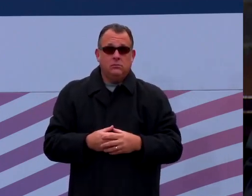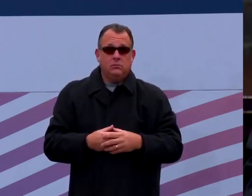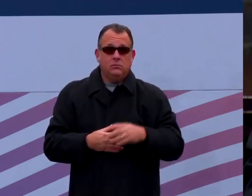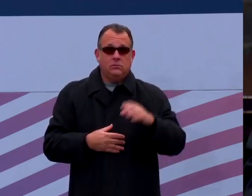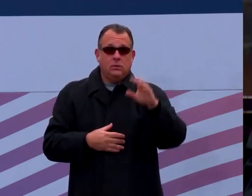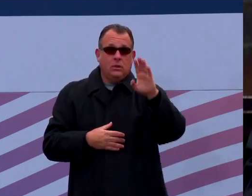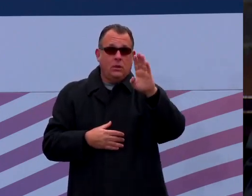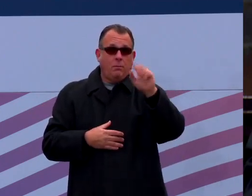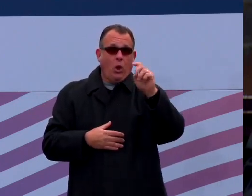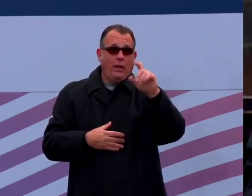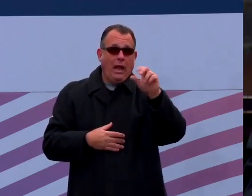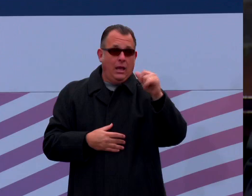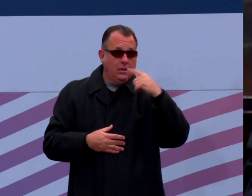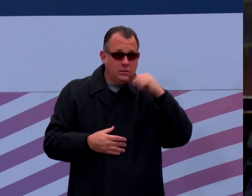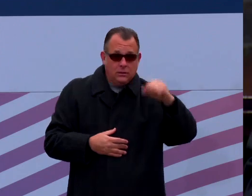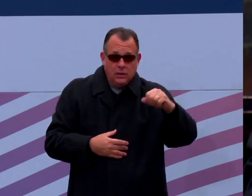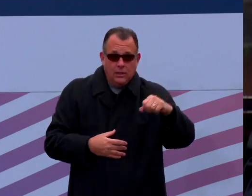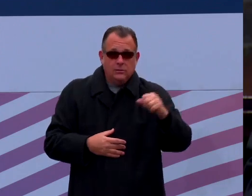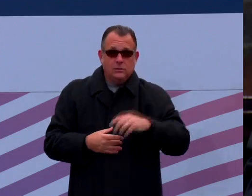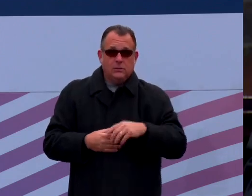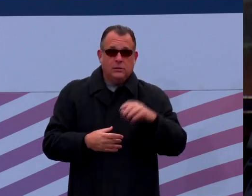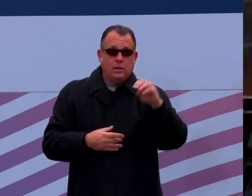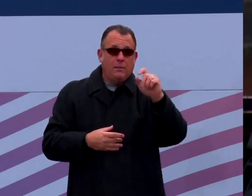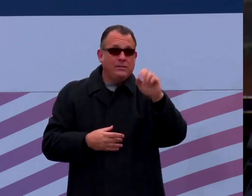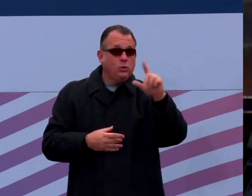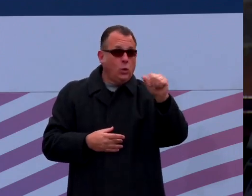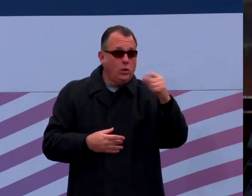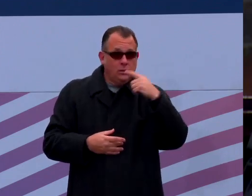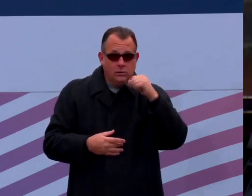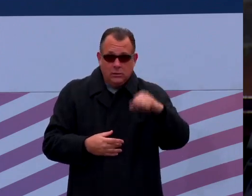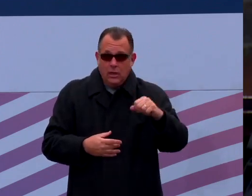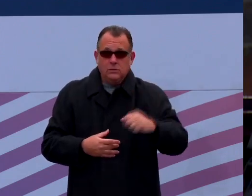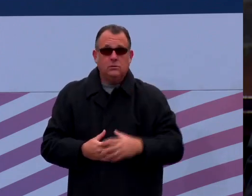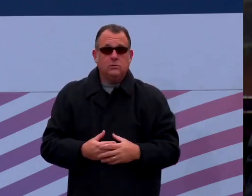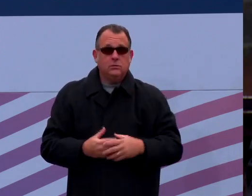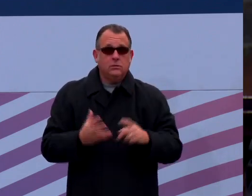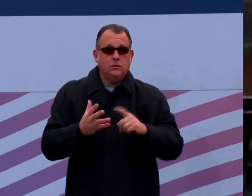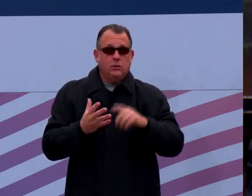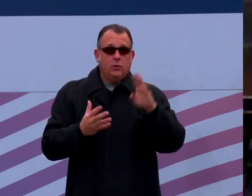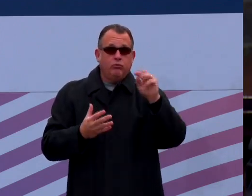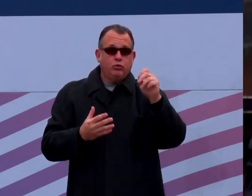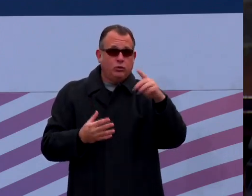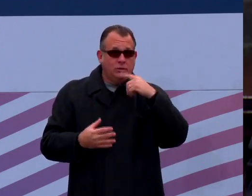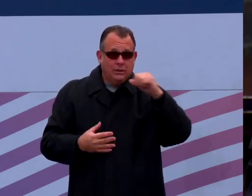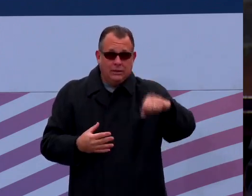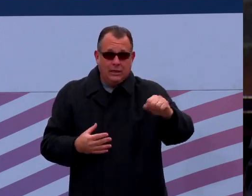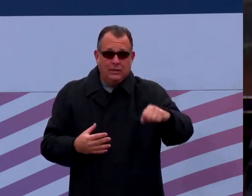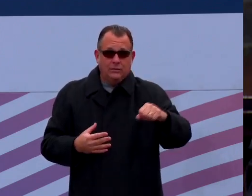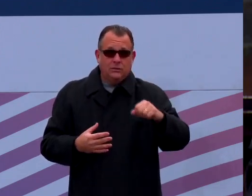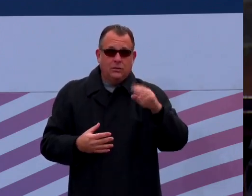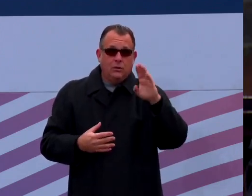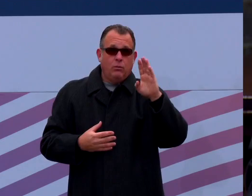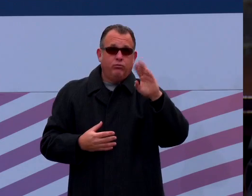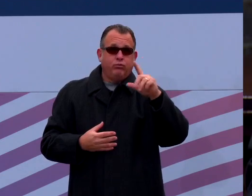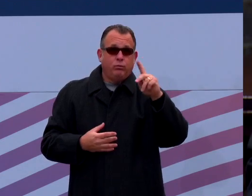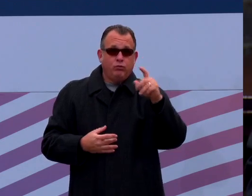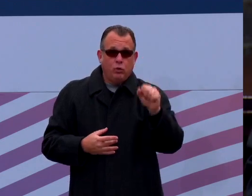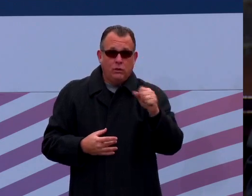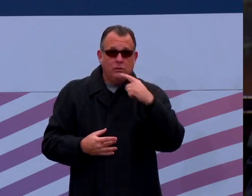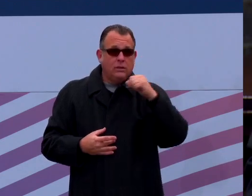Aye. Boscola? Aye. Brewster? Aye. Brooks? Aye. Aye.